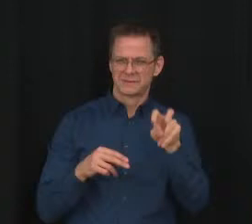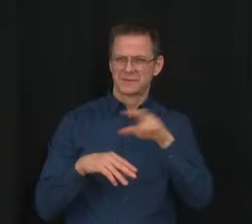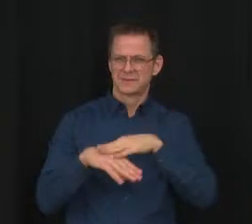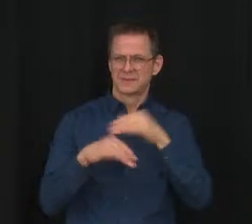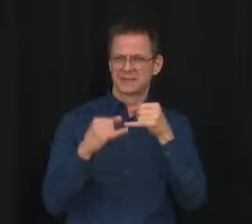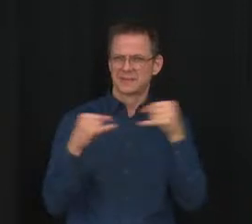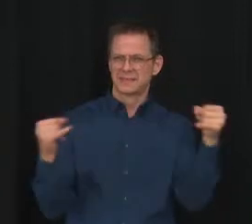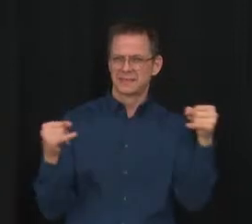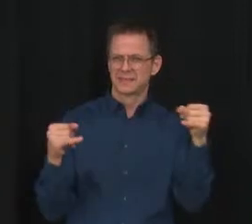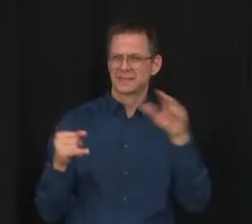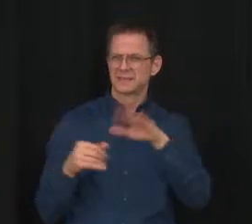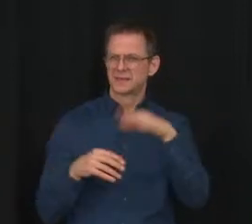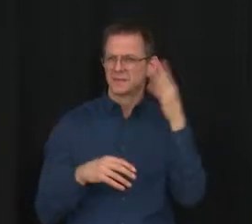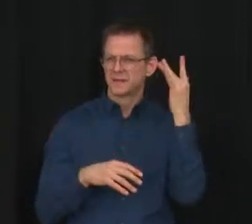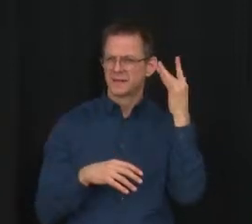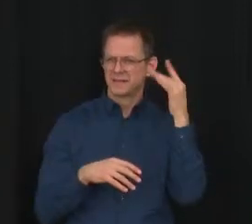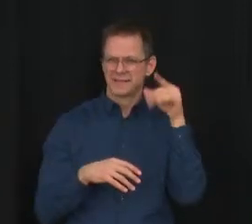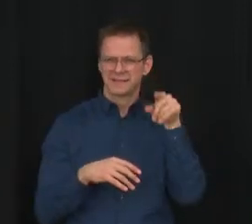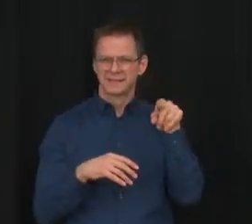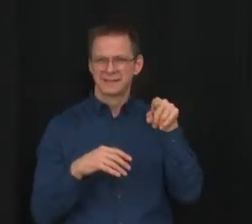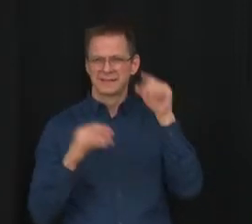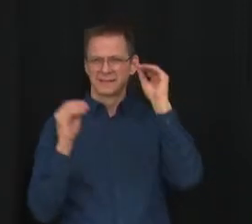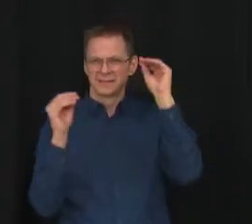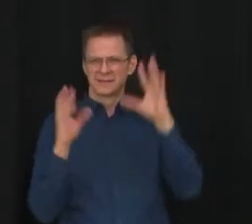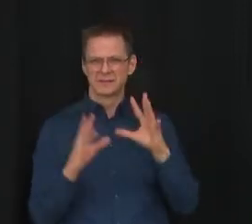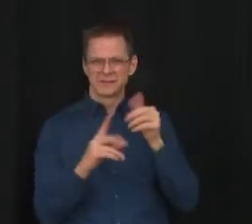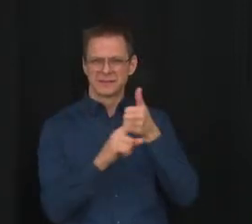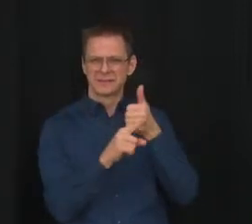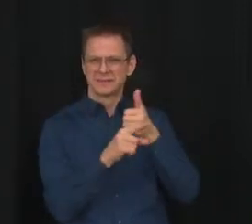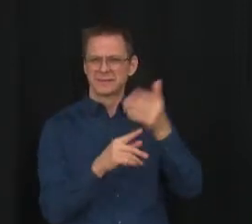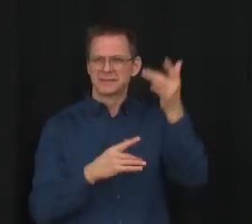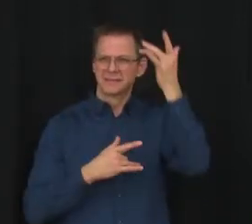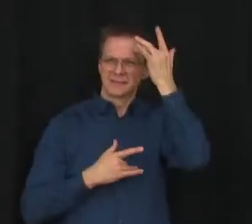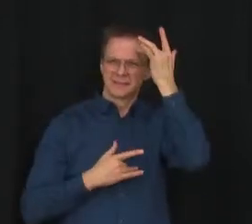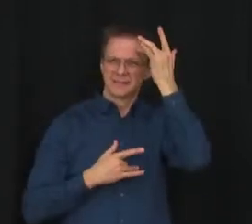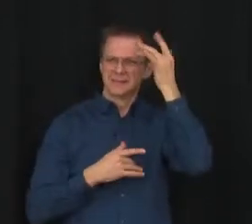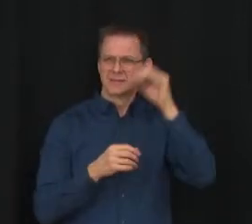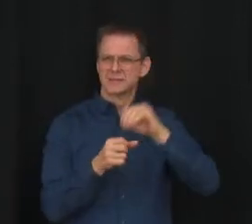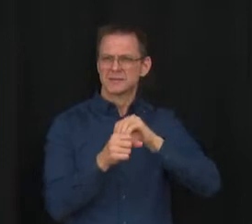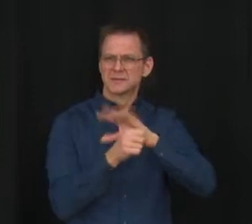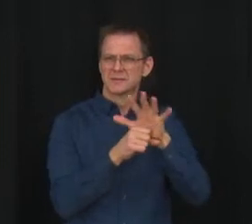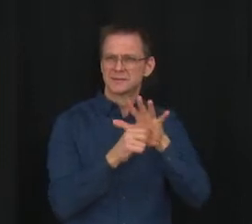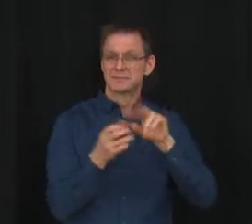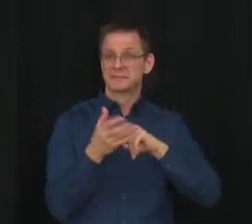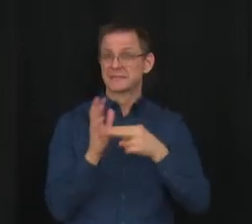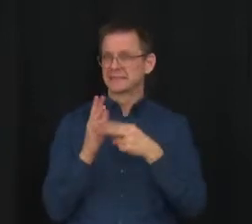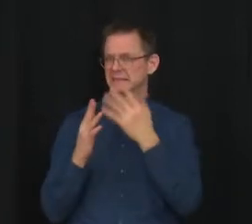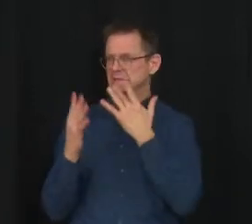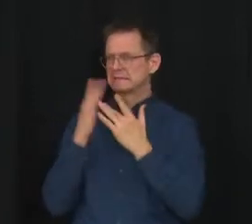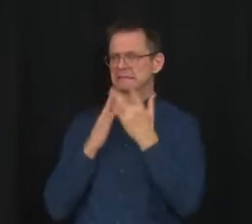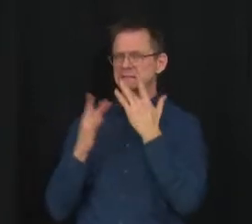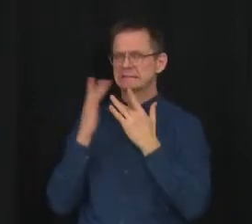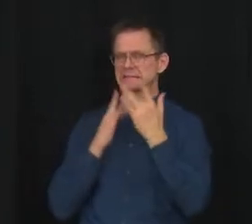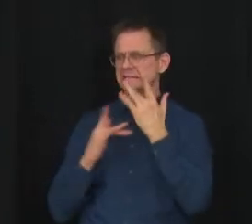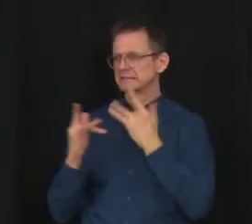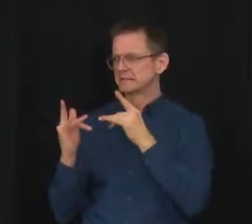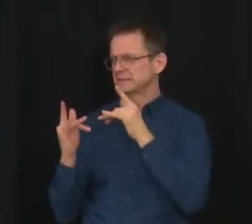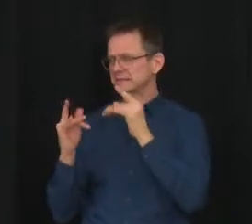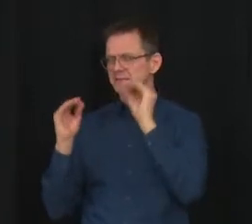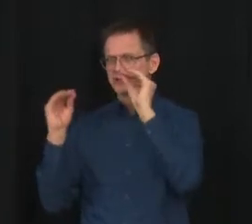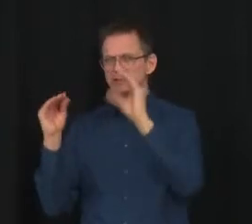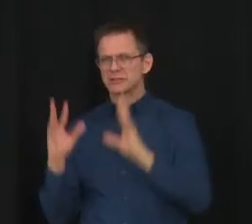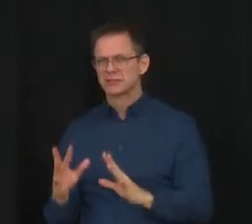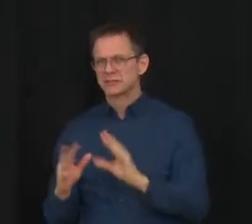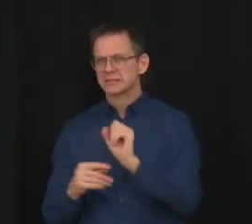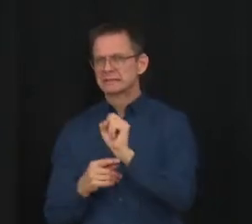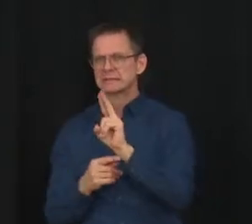getting sick with COVID and not having enough teachers and substitute teachers to keep things running. And